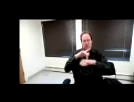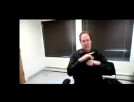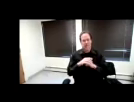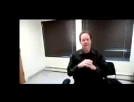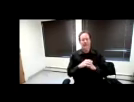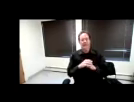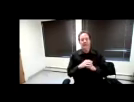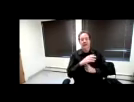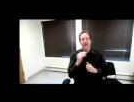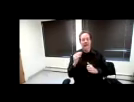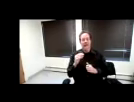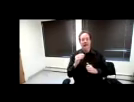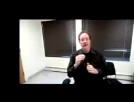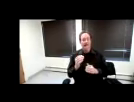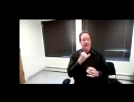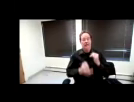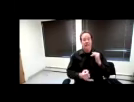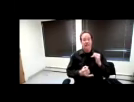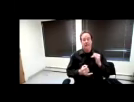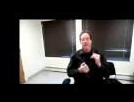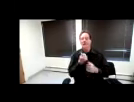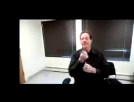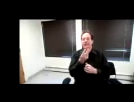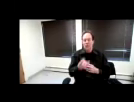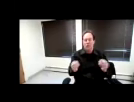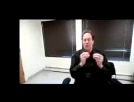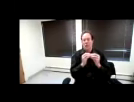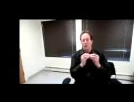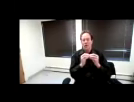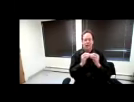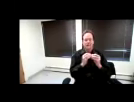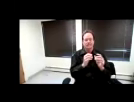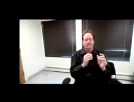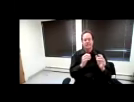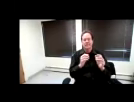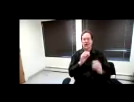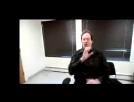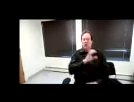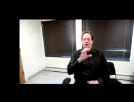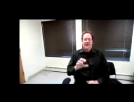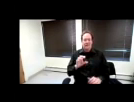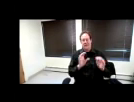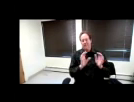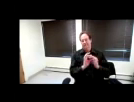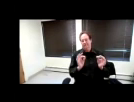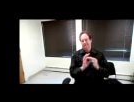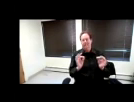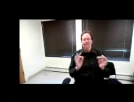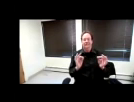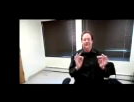And finally, just a few more little closed captioning tips. These are